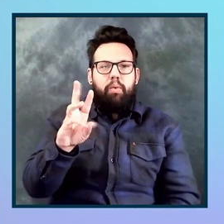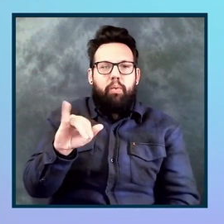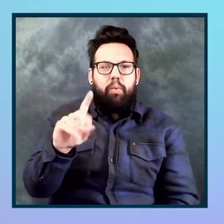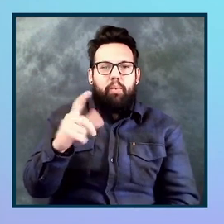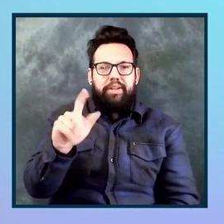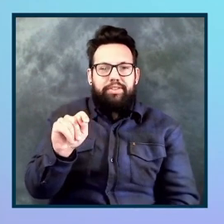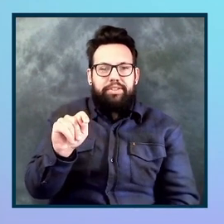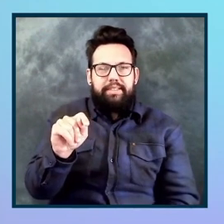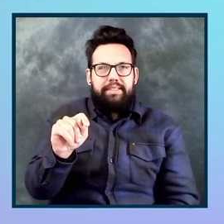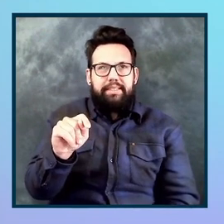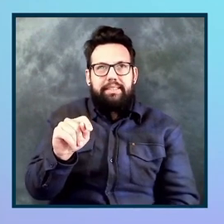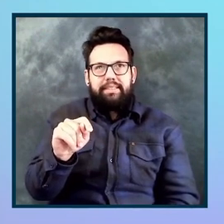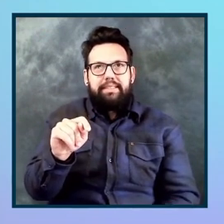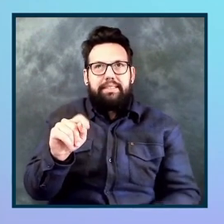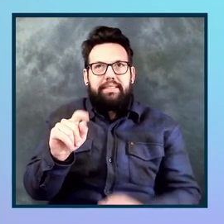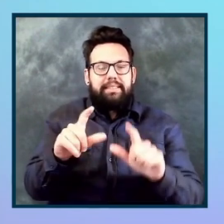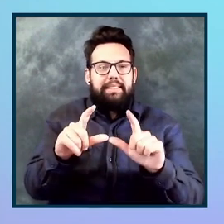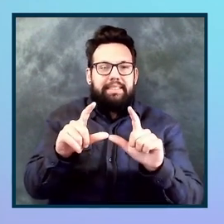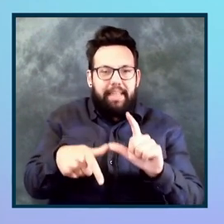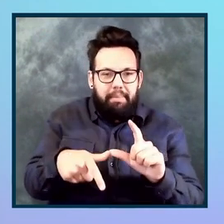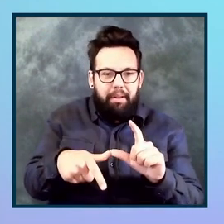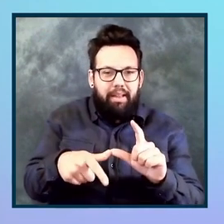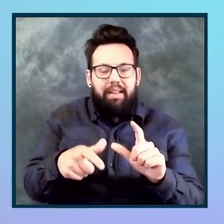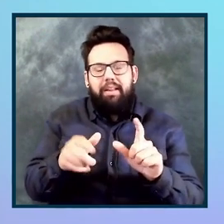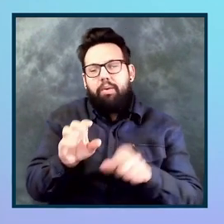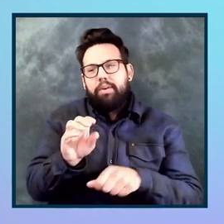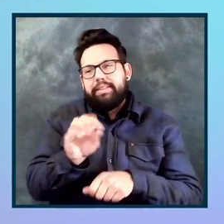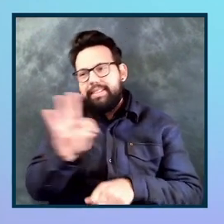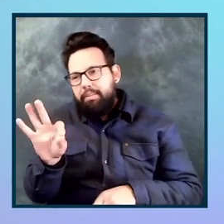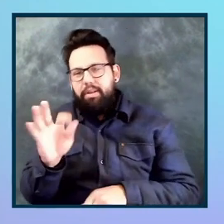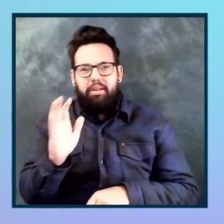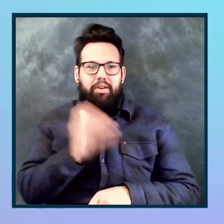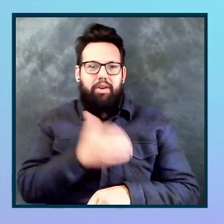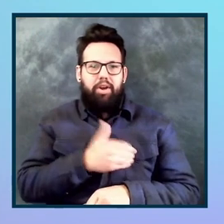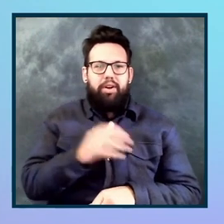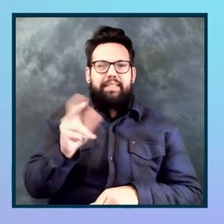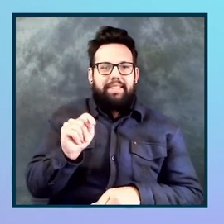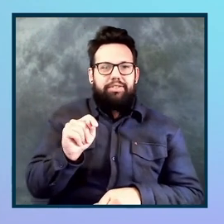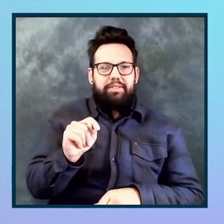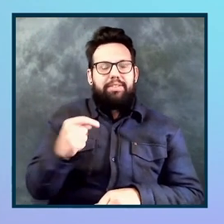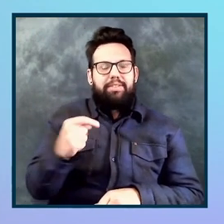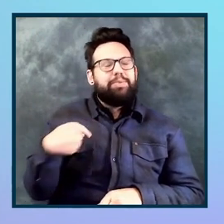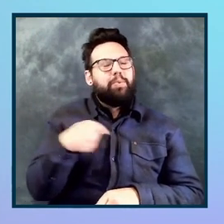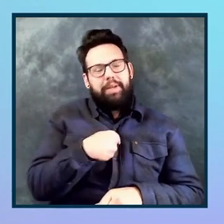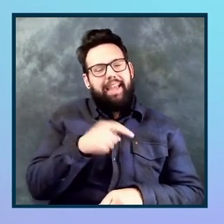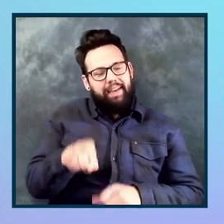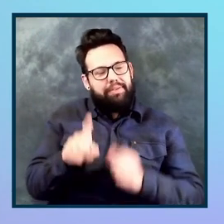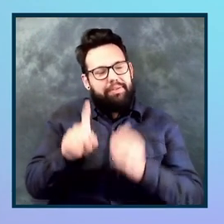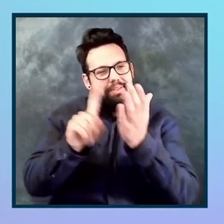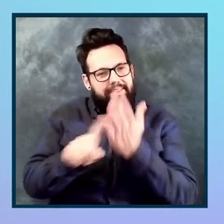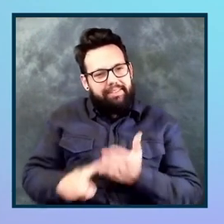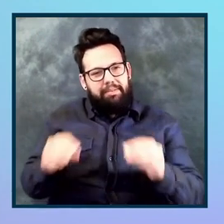maybe overreaching, including disabling our extension. Uh, we're going to be looking into that. They're also